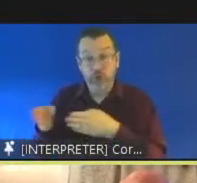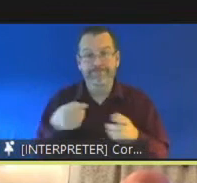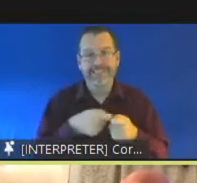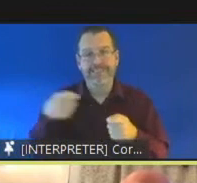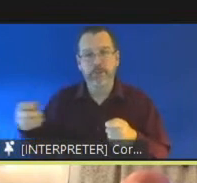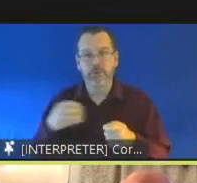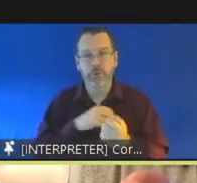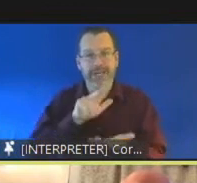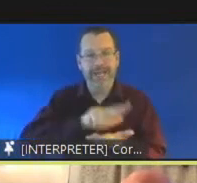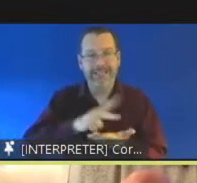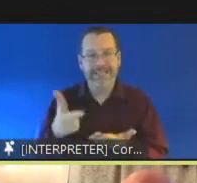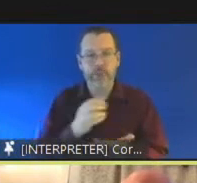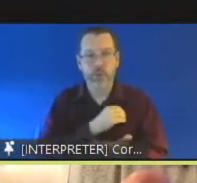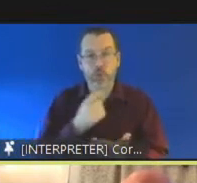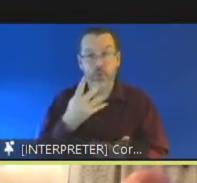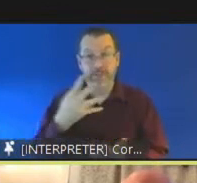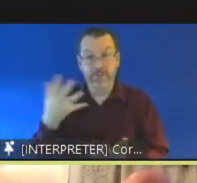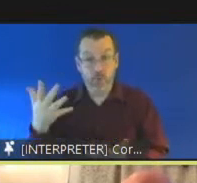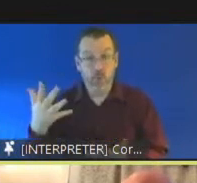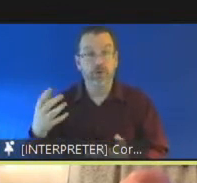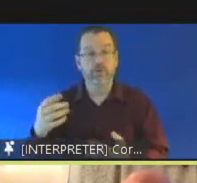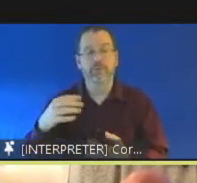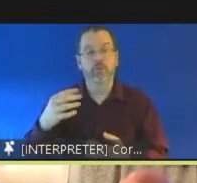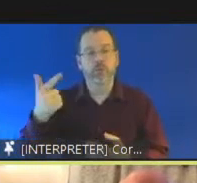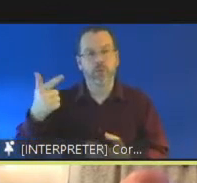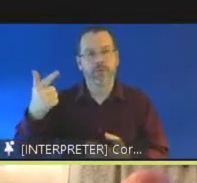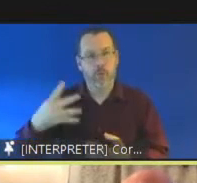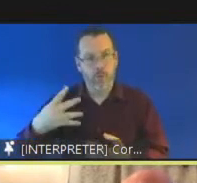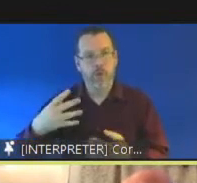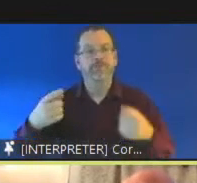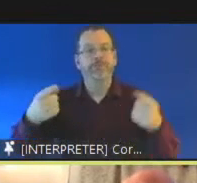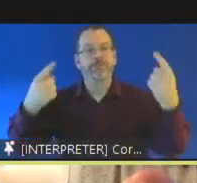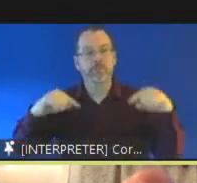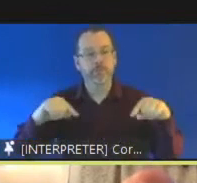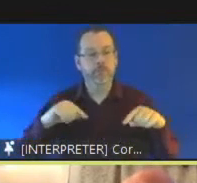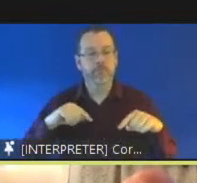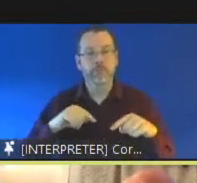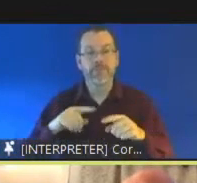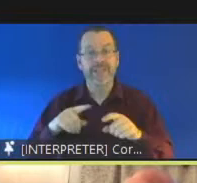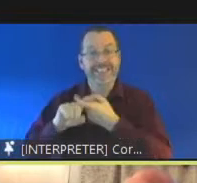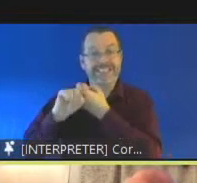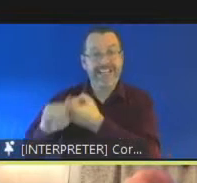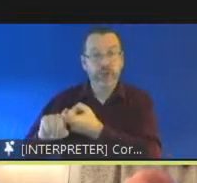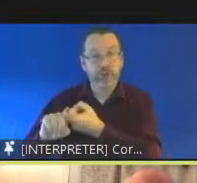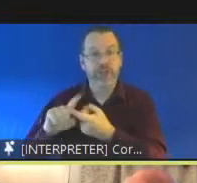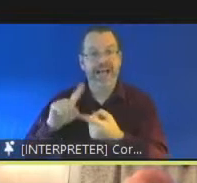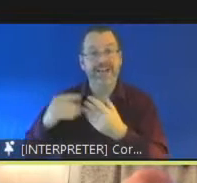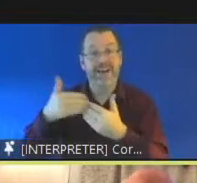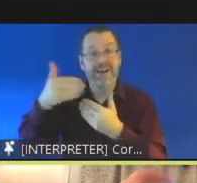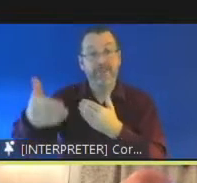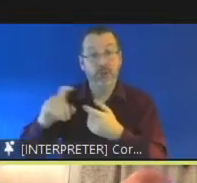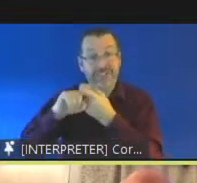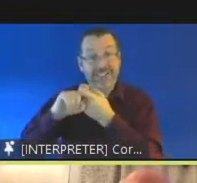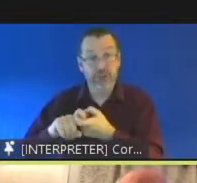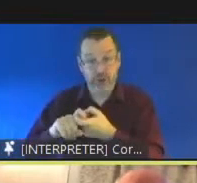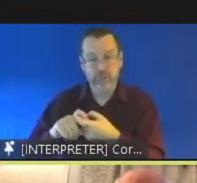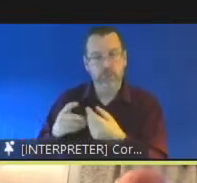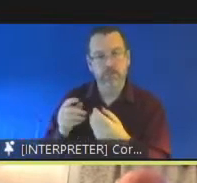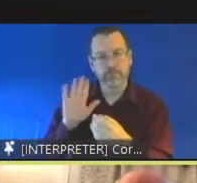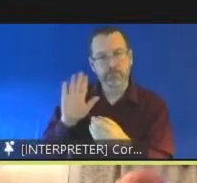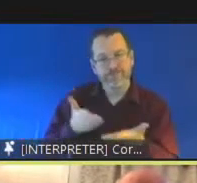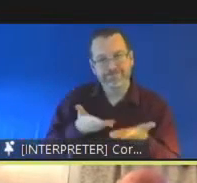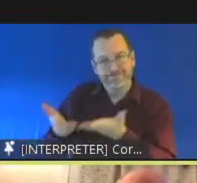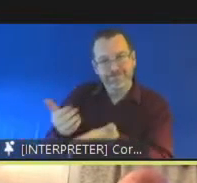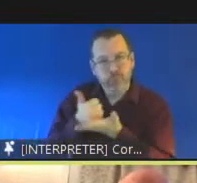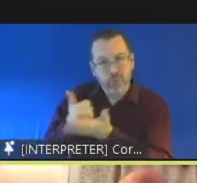post-detention supports and the operation and supports that are available to children when in detention some amendments